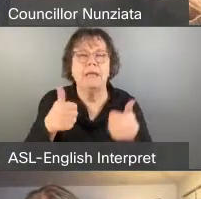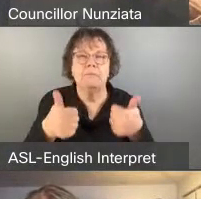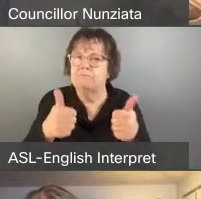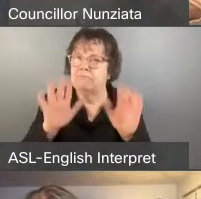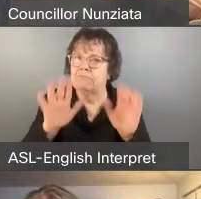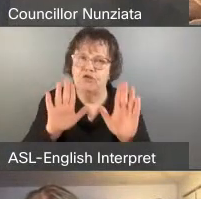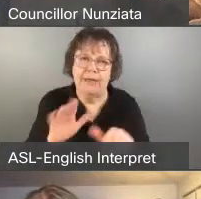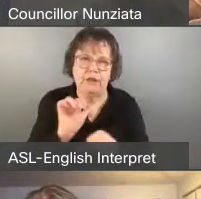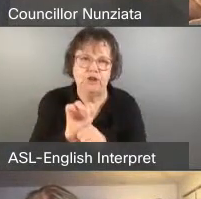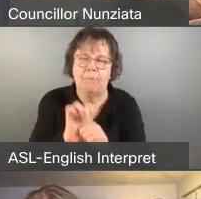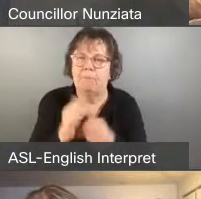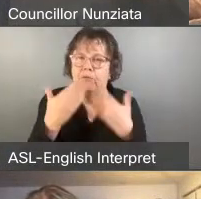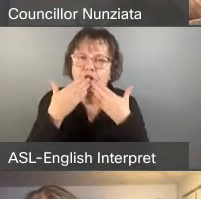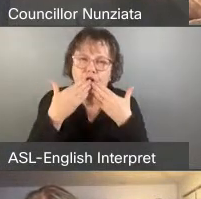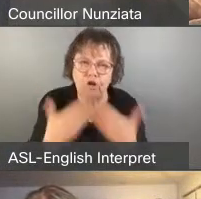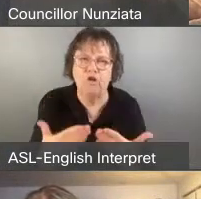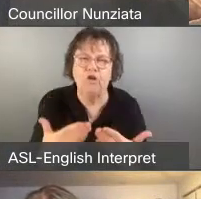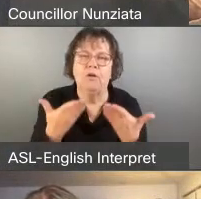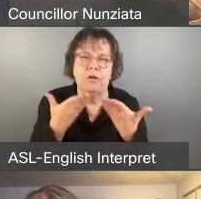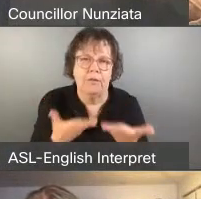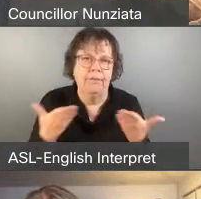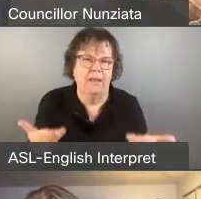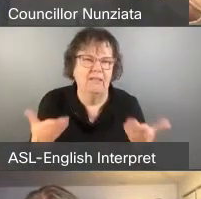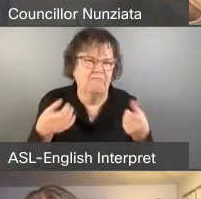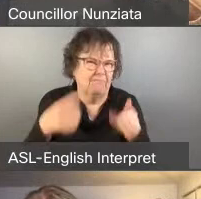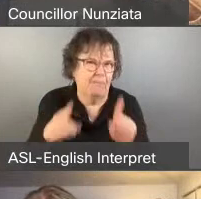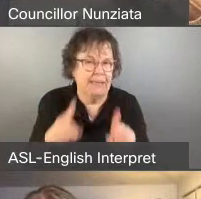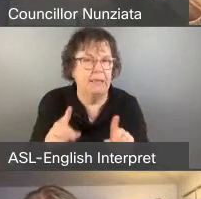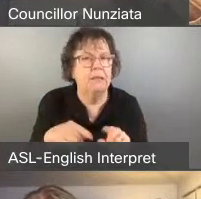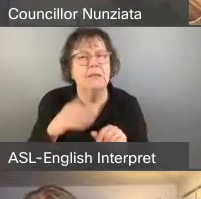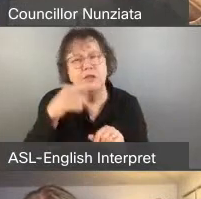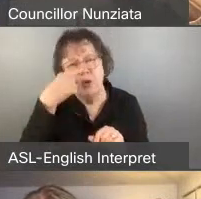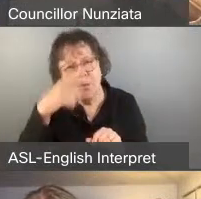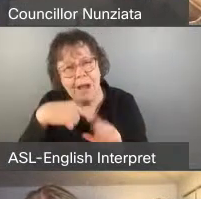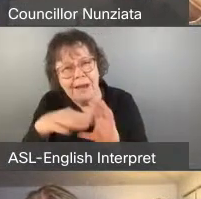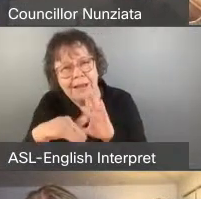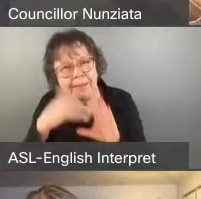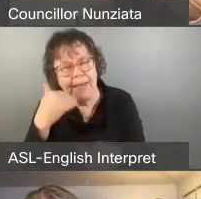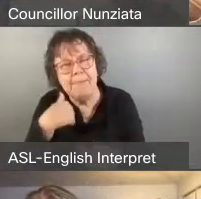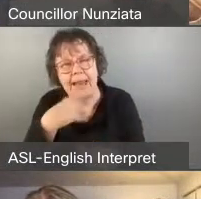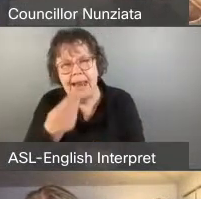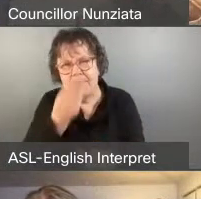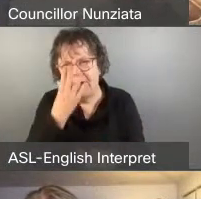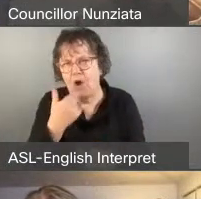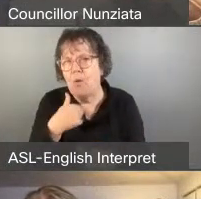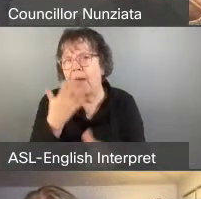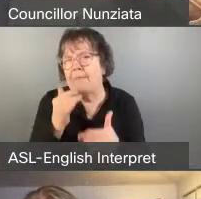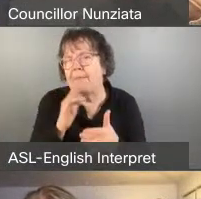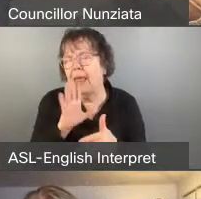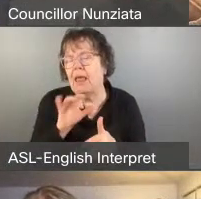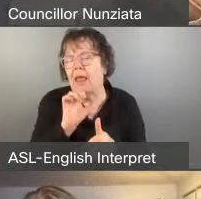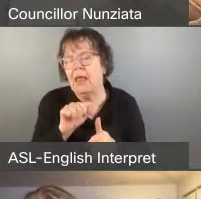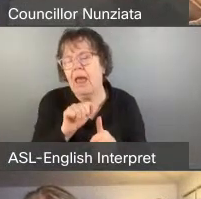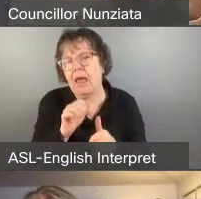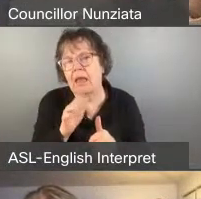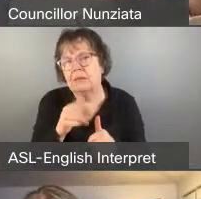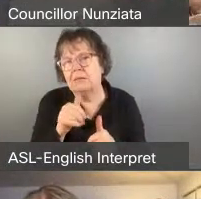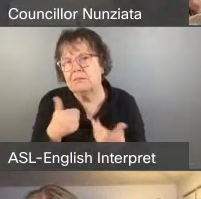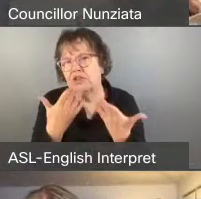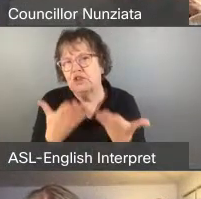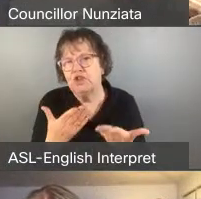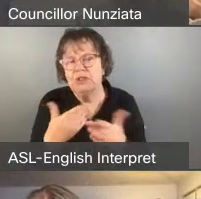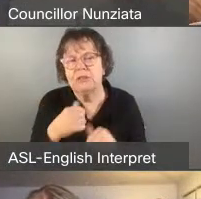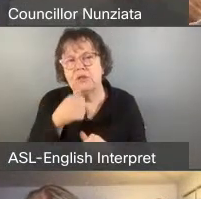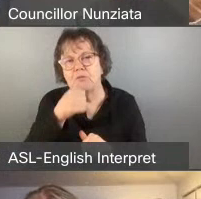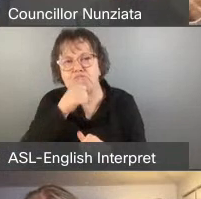great job and good things. So if you can send me an email, let me know and I may be able to connect you to some, maybe some private enterprise,